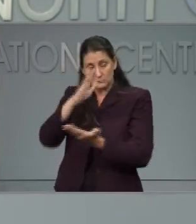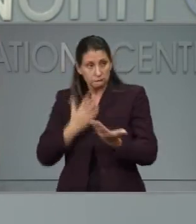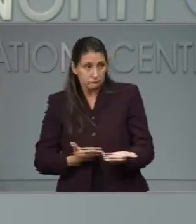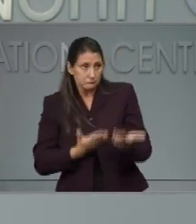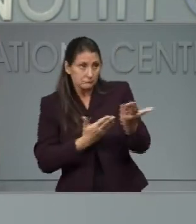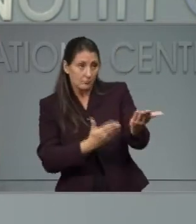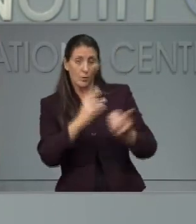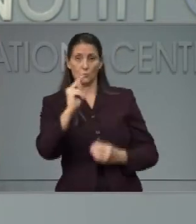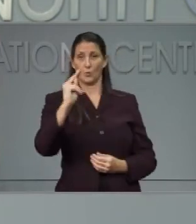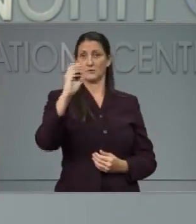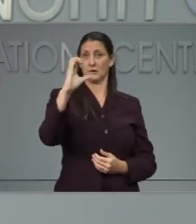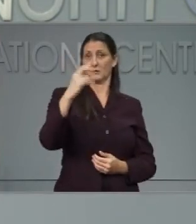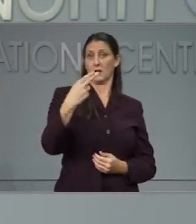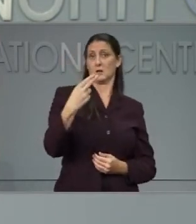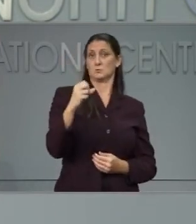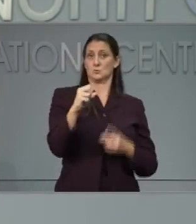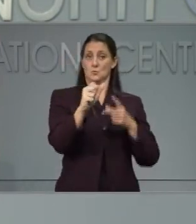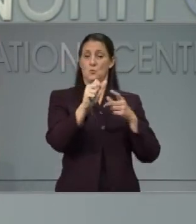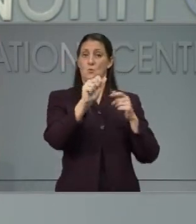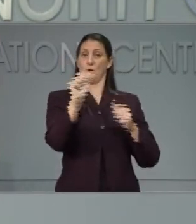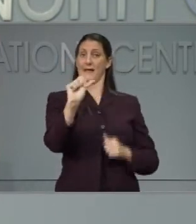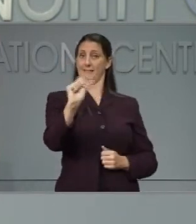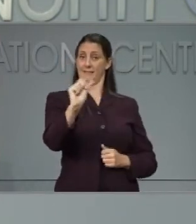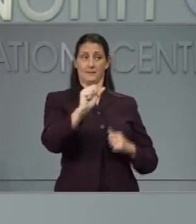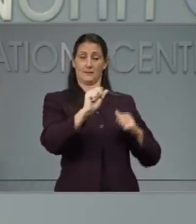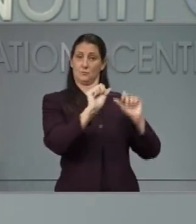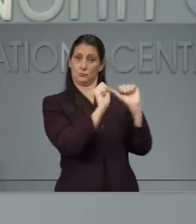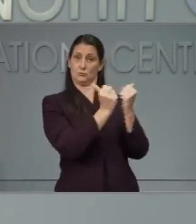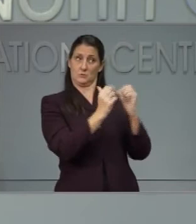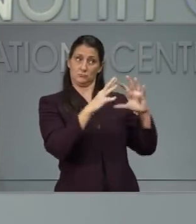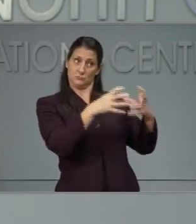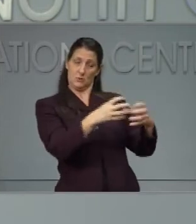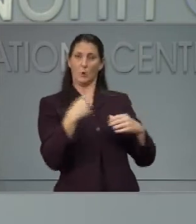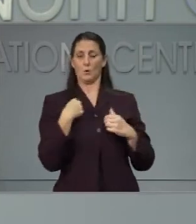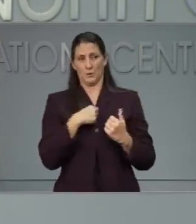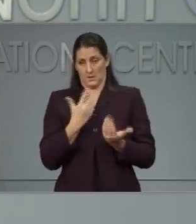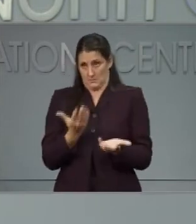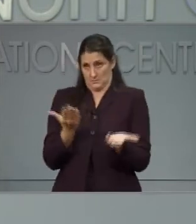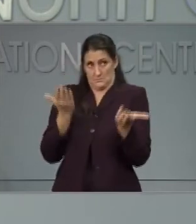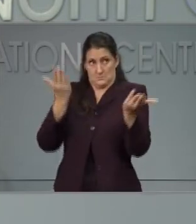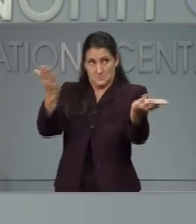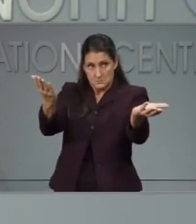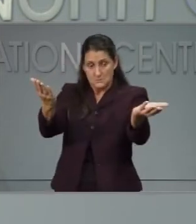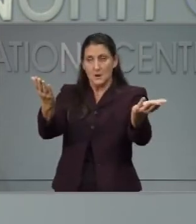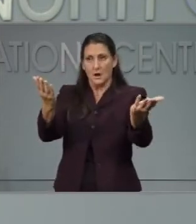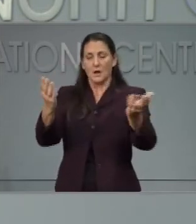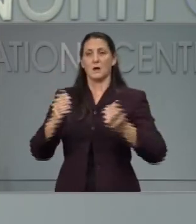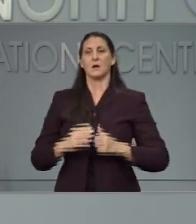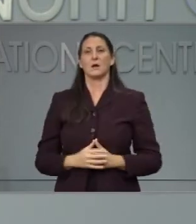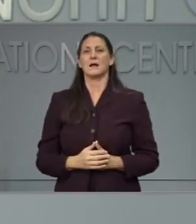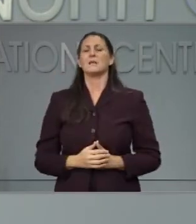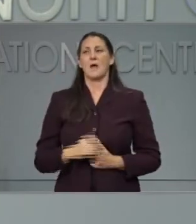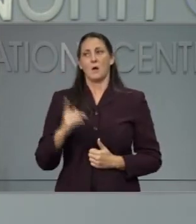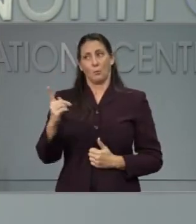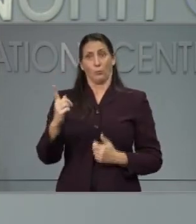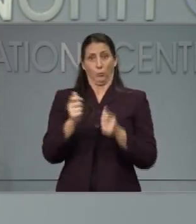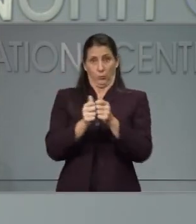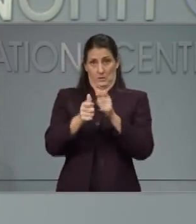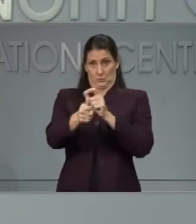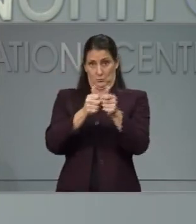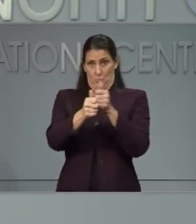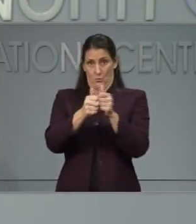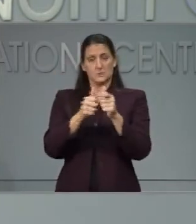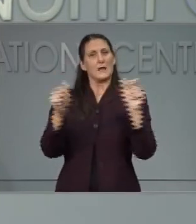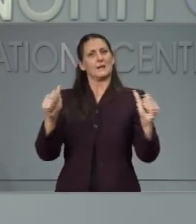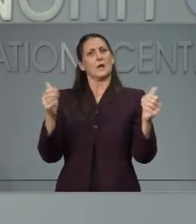Association that have made decisions about sports going forward. The crowd limitations would be